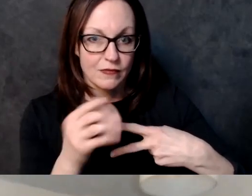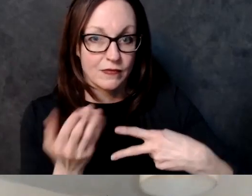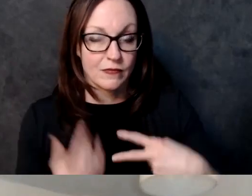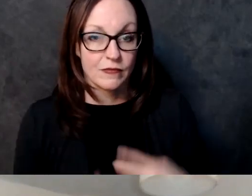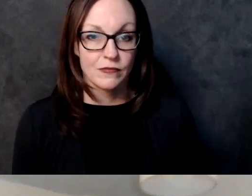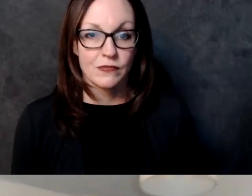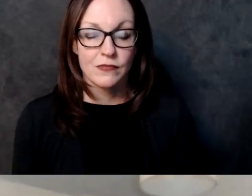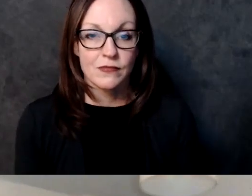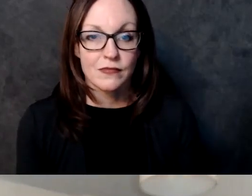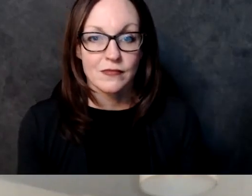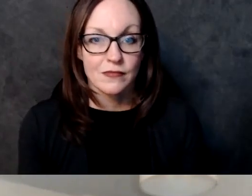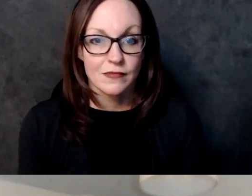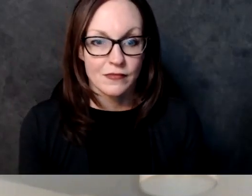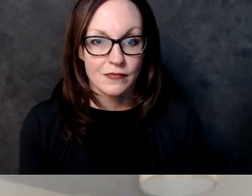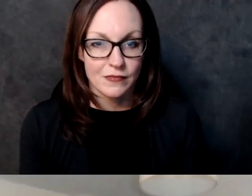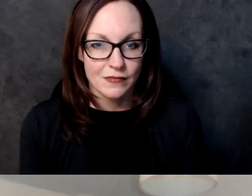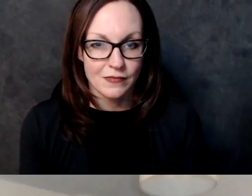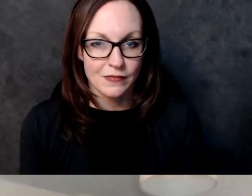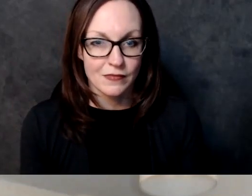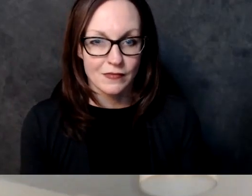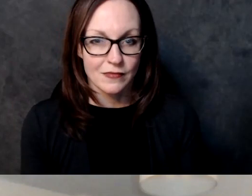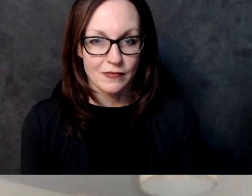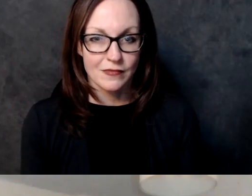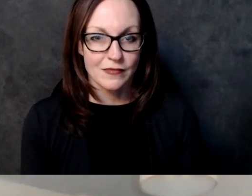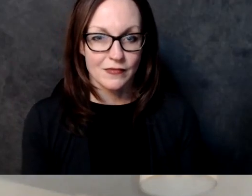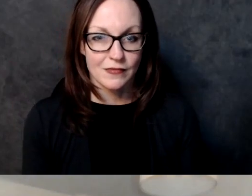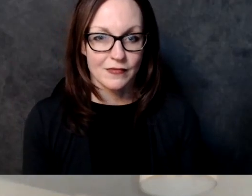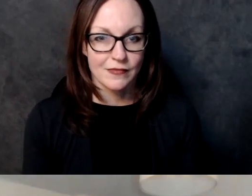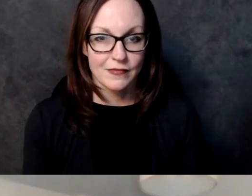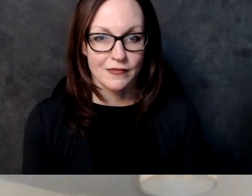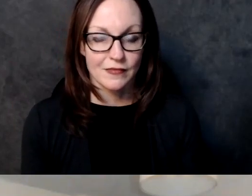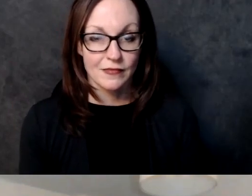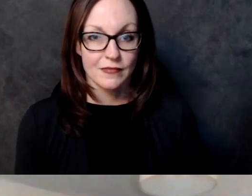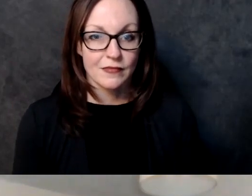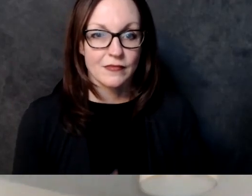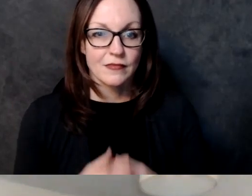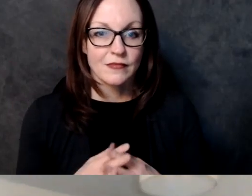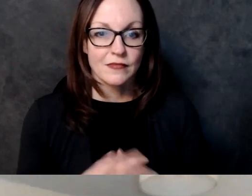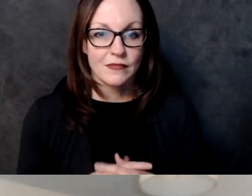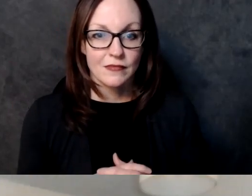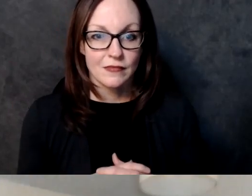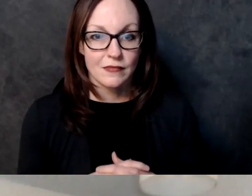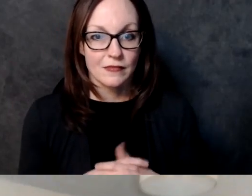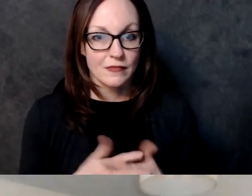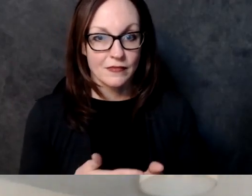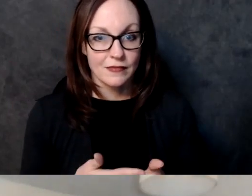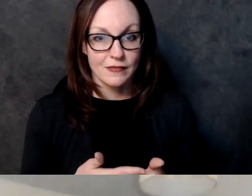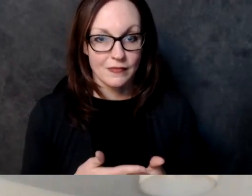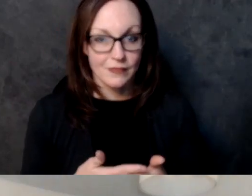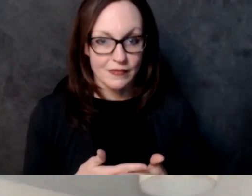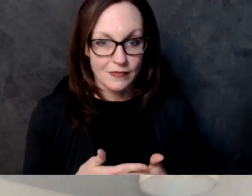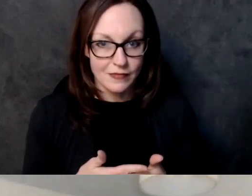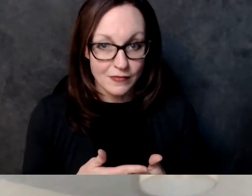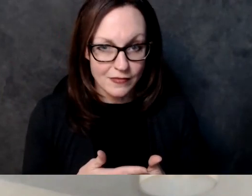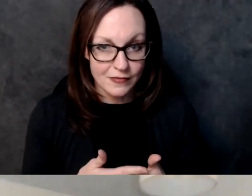we're good right now okay all right uh thanks and um the next